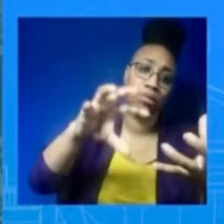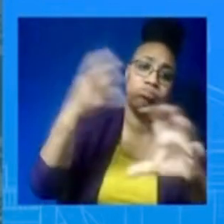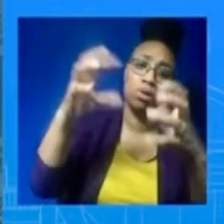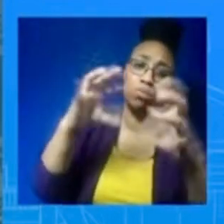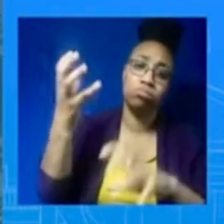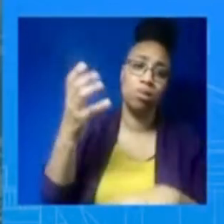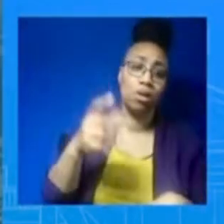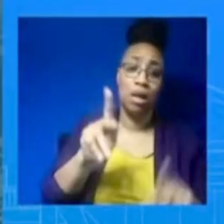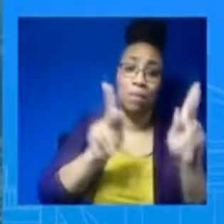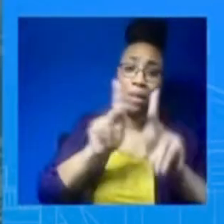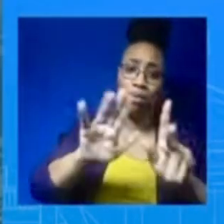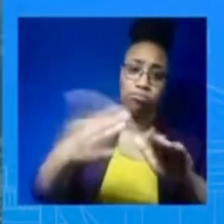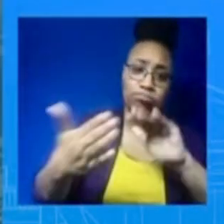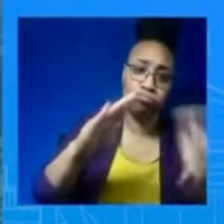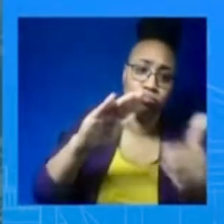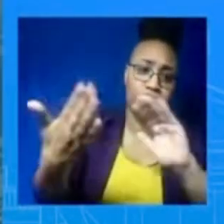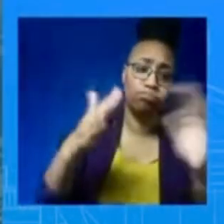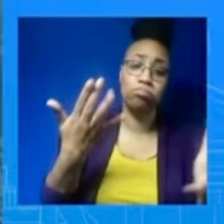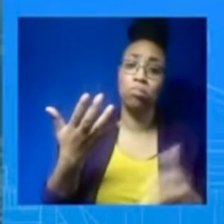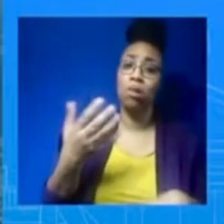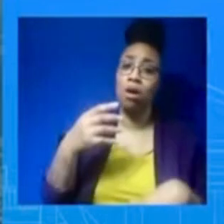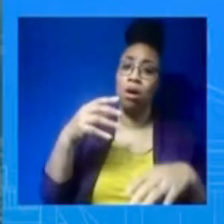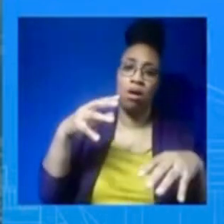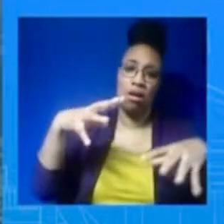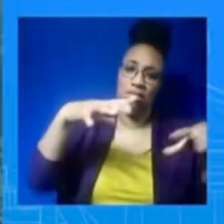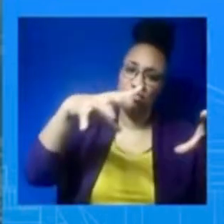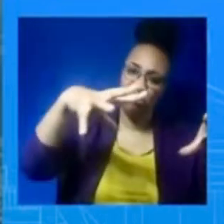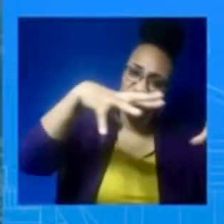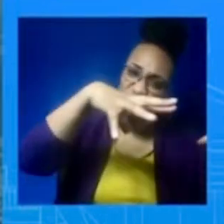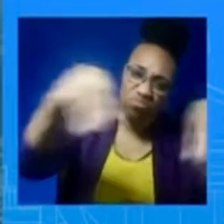Sending kids to camps inside Russia.